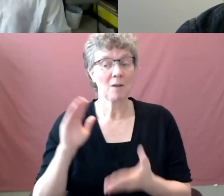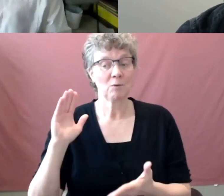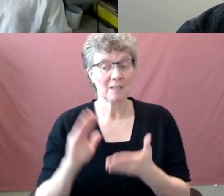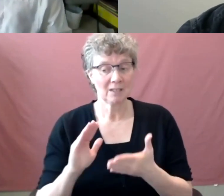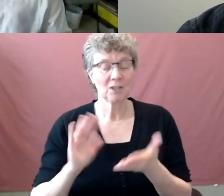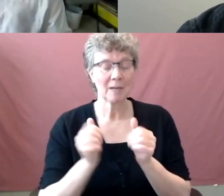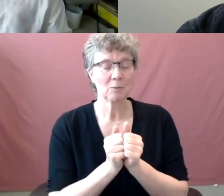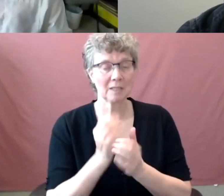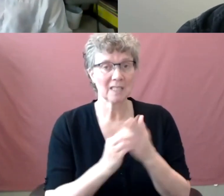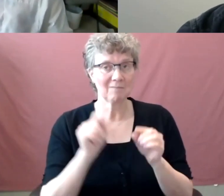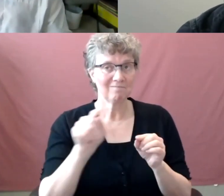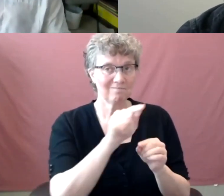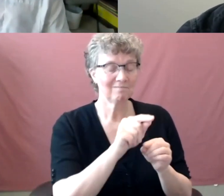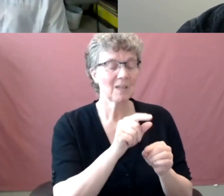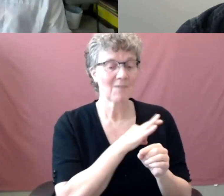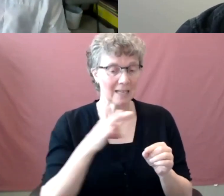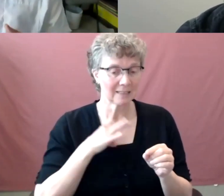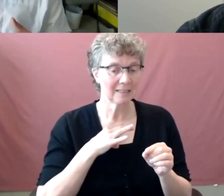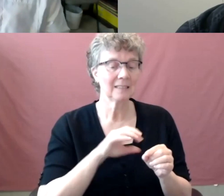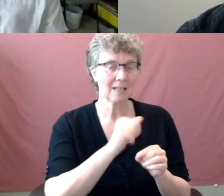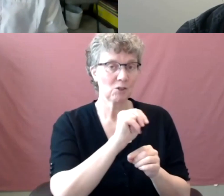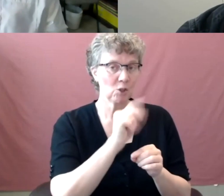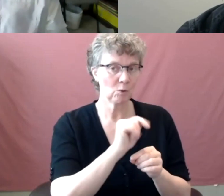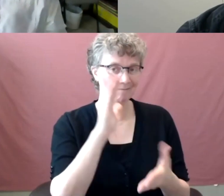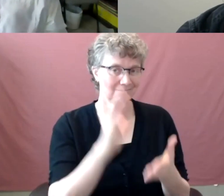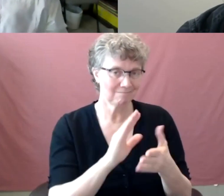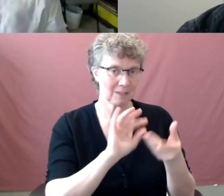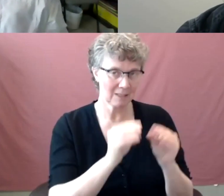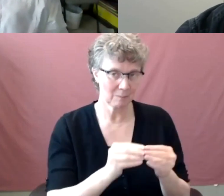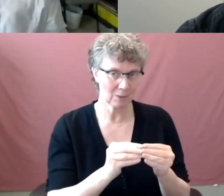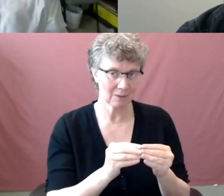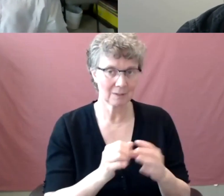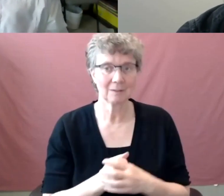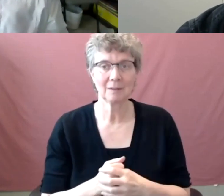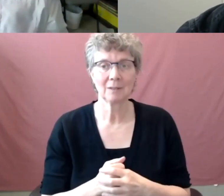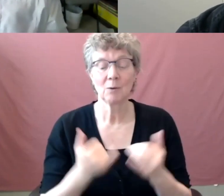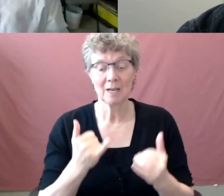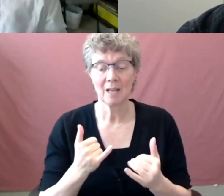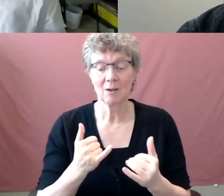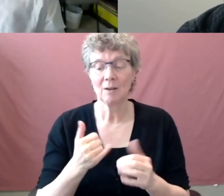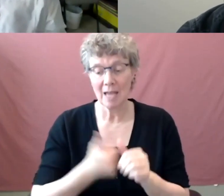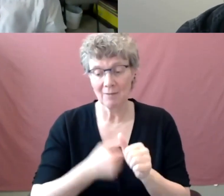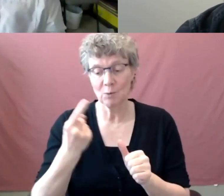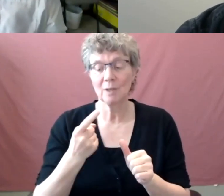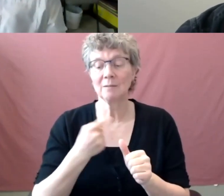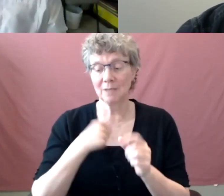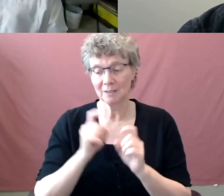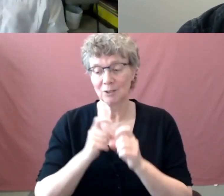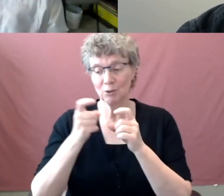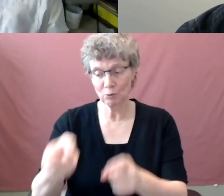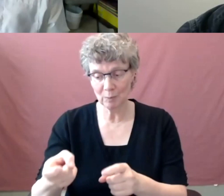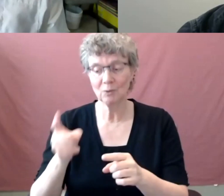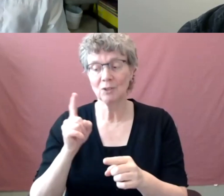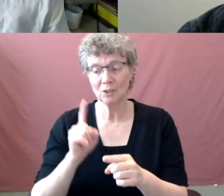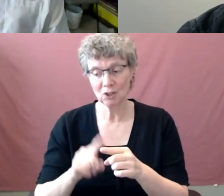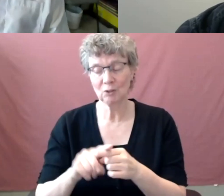point. And the, there's two reasons for that one. We all have to contribute, uh, right now to the budget imperative that we're faced with by